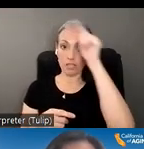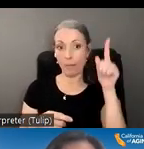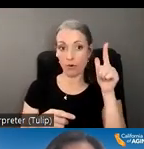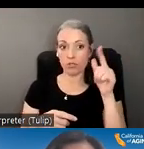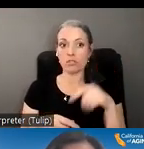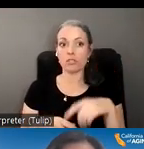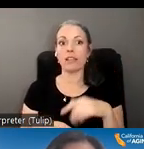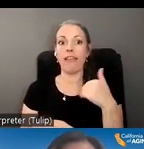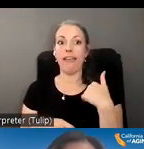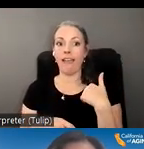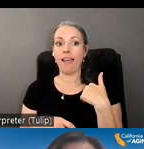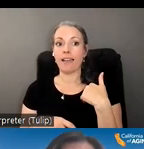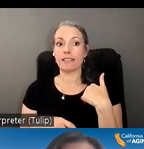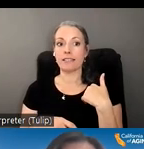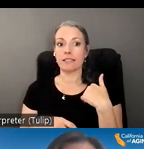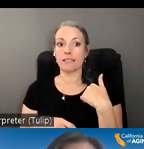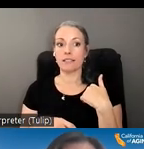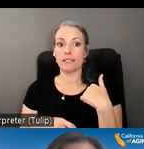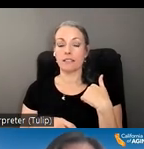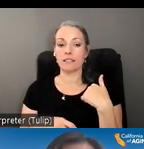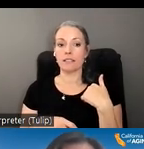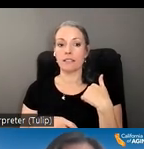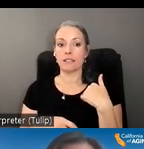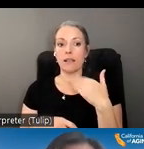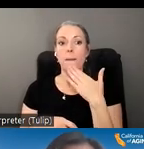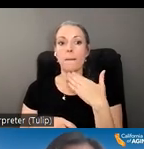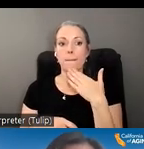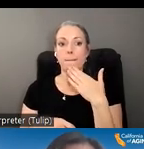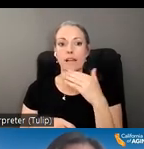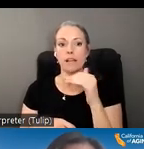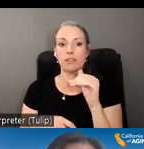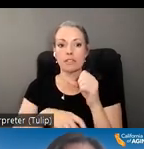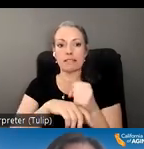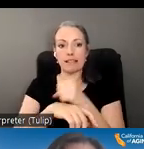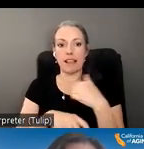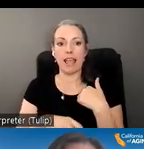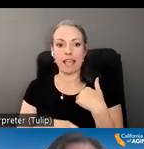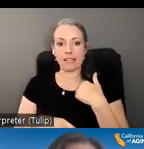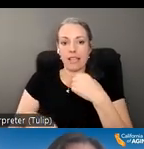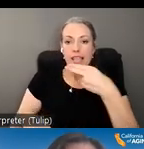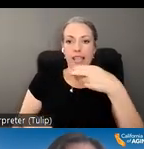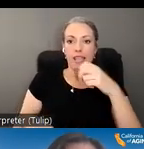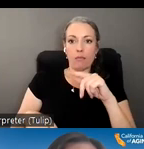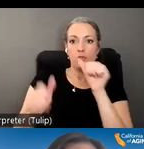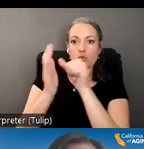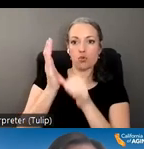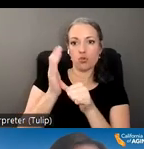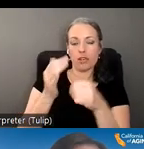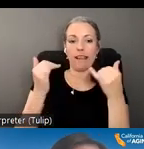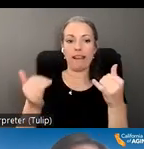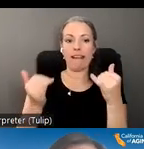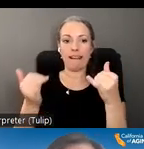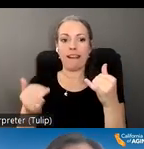has a mild stage. He recently fell and broke his hip, had surgery, and is now in a skilled nursing facility that does not have